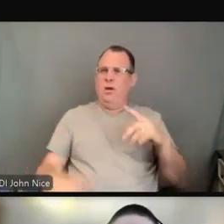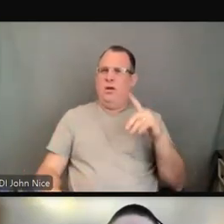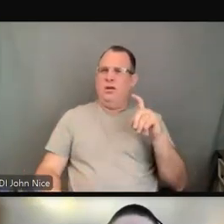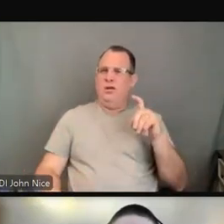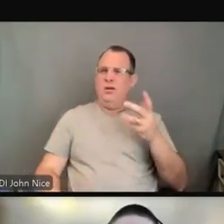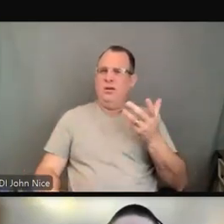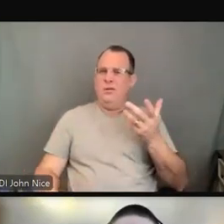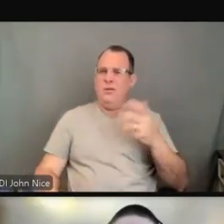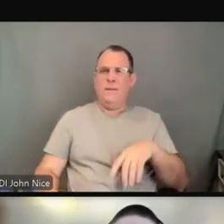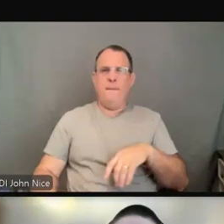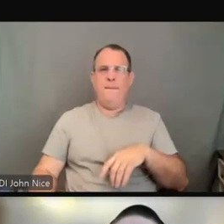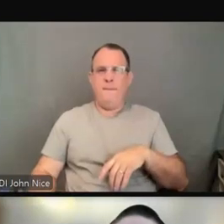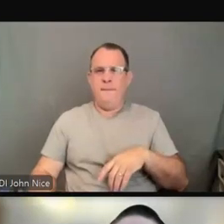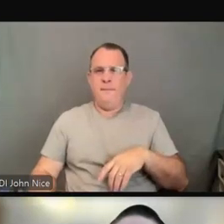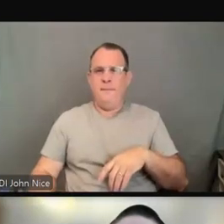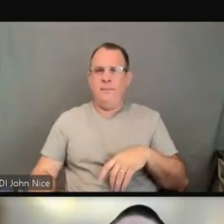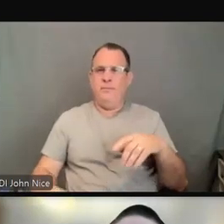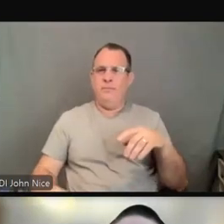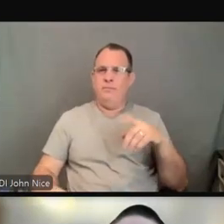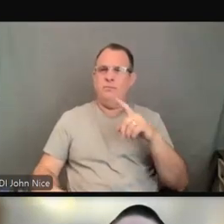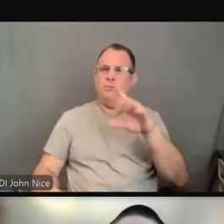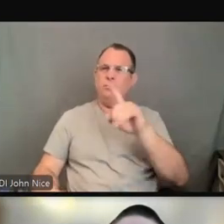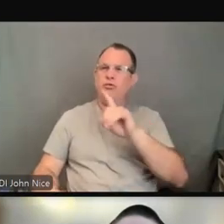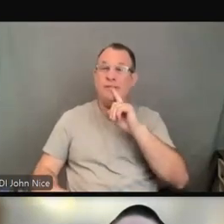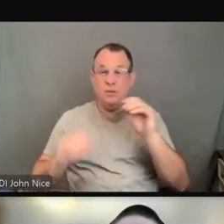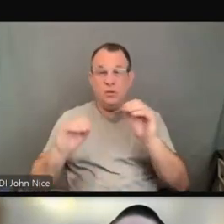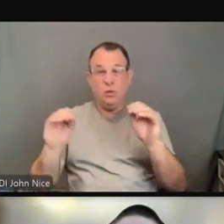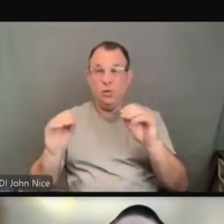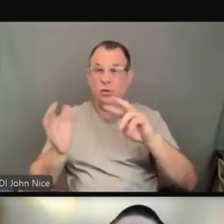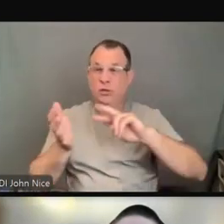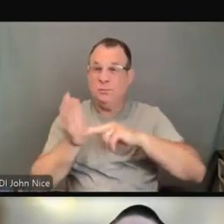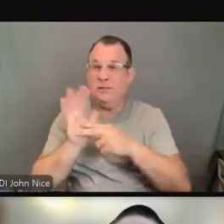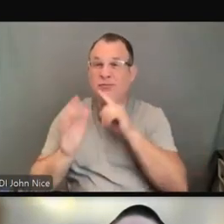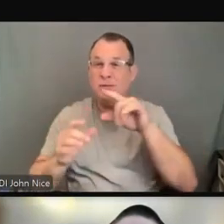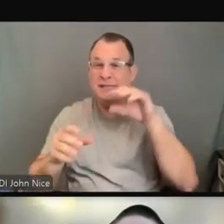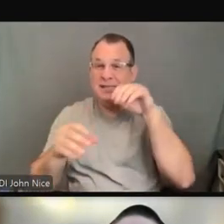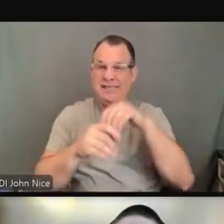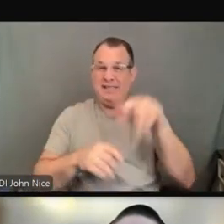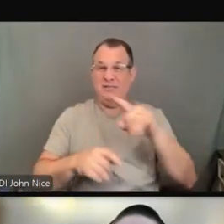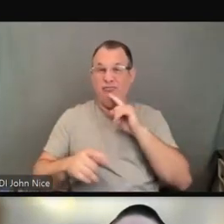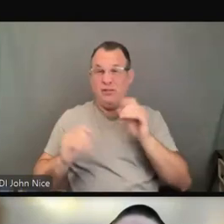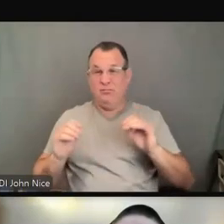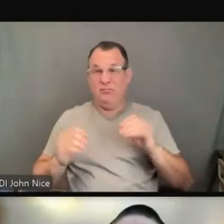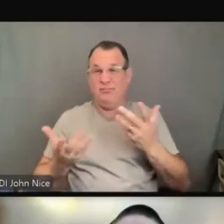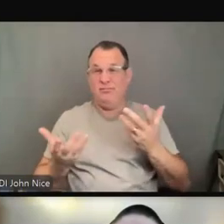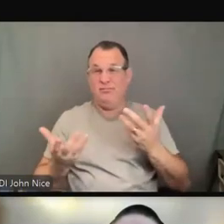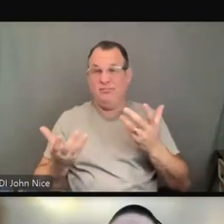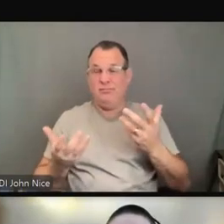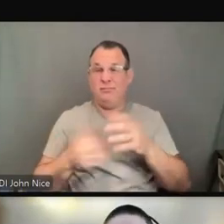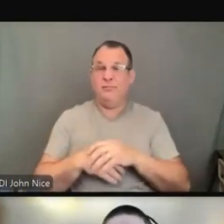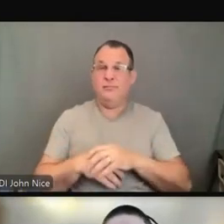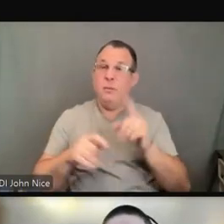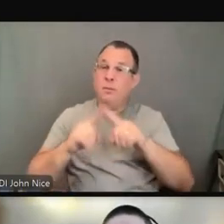definition for effective communication in the regulation, it is considered to be the outcome